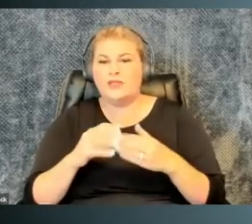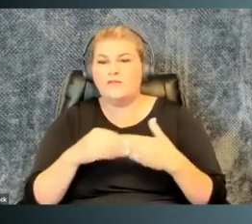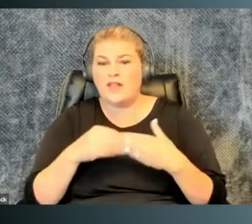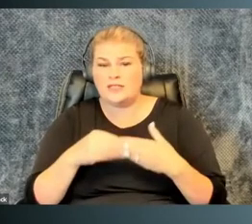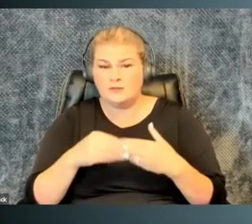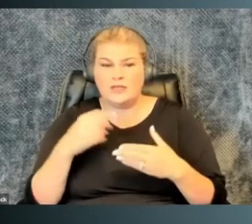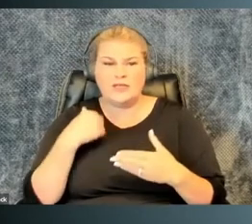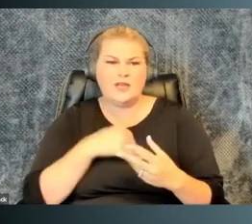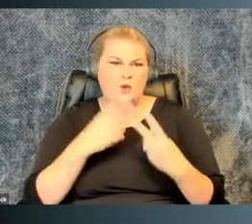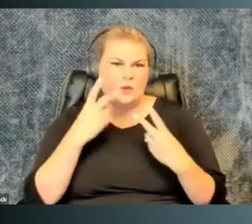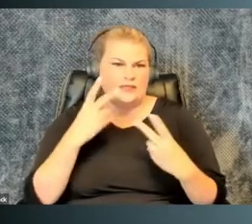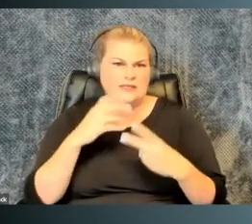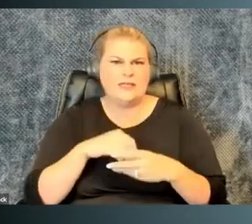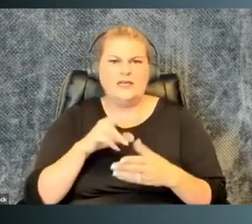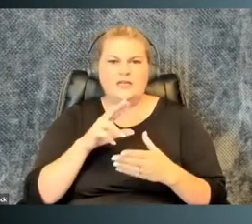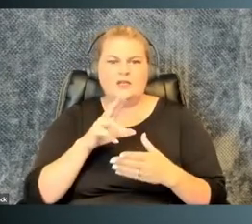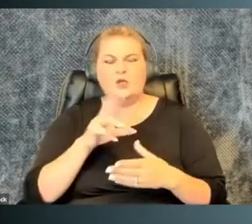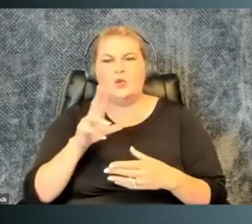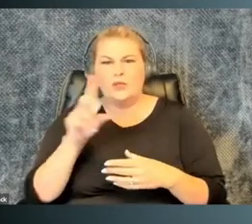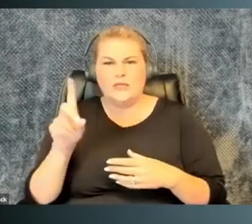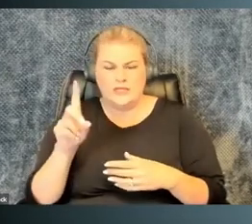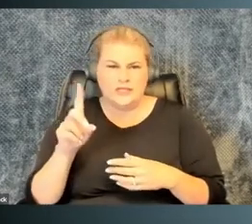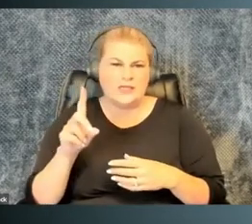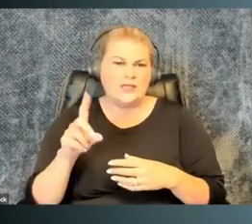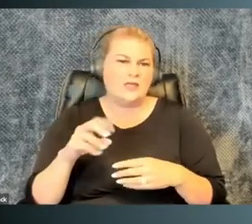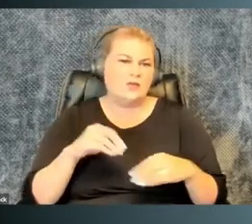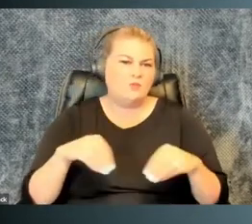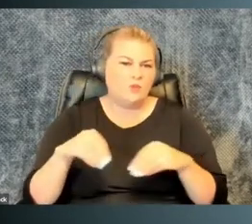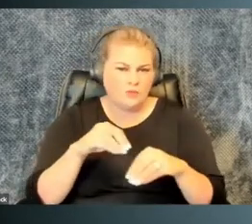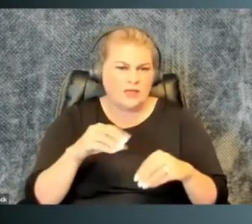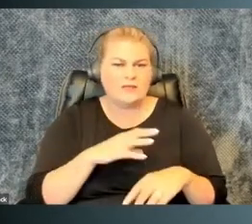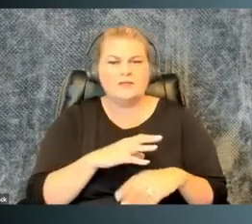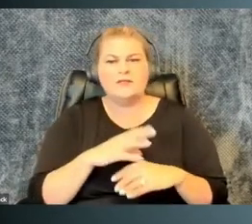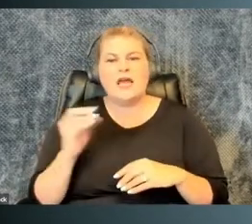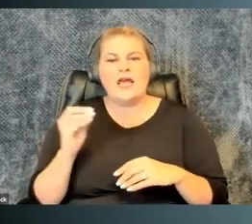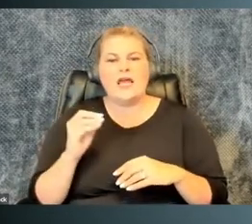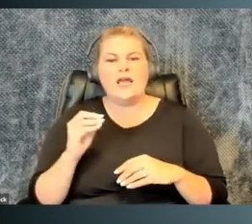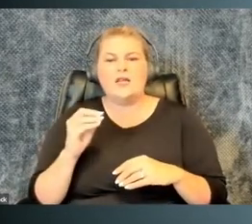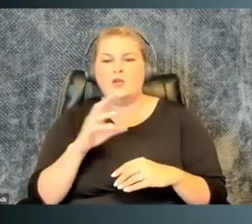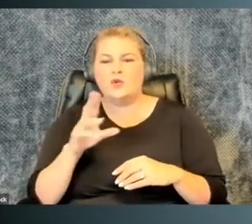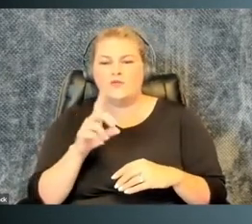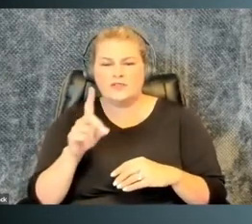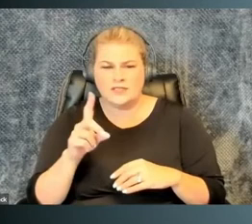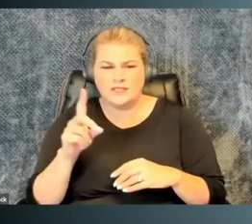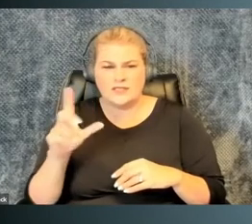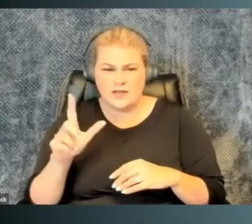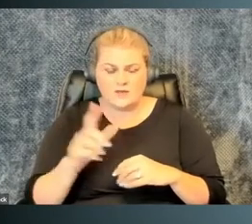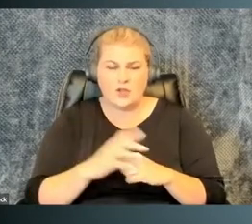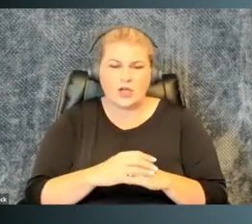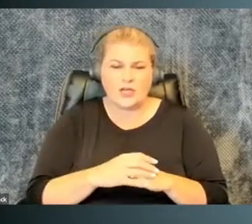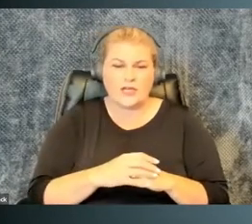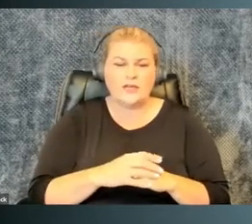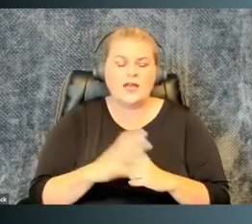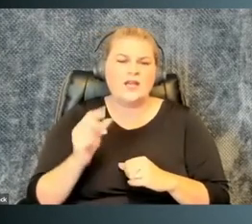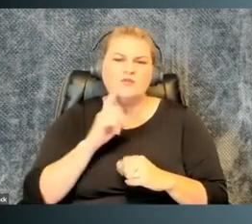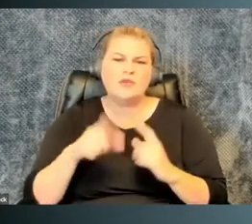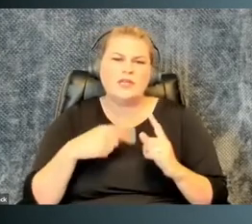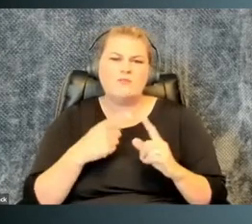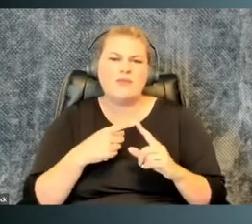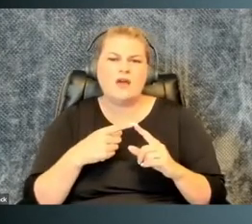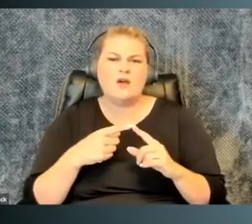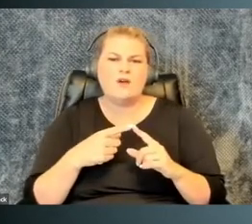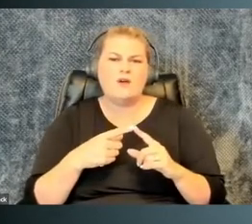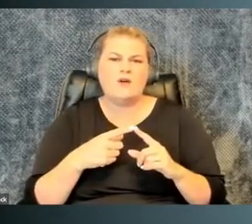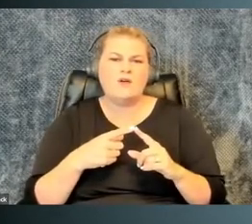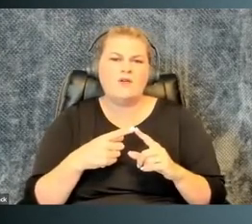also, like, speaks to the flexibility that we see in the universal design movement and universal design for learning. it's really